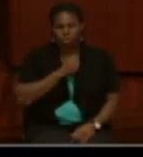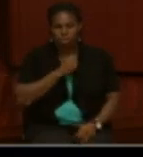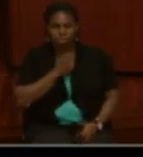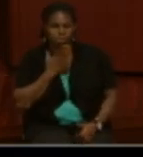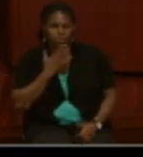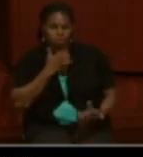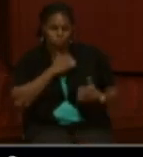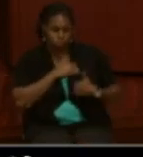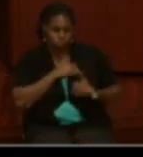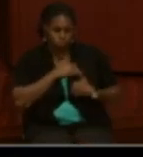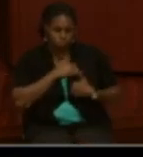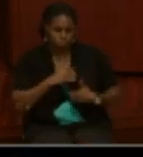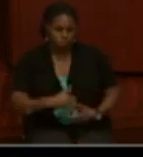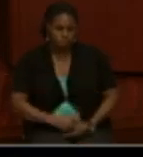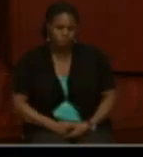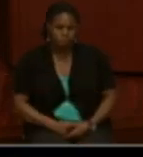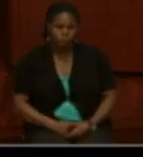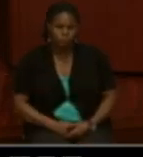specific.